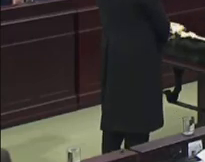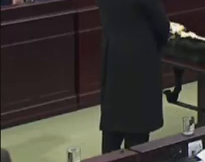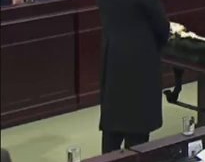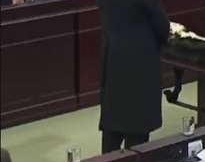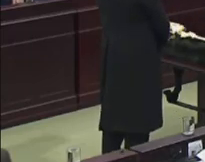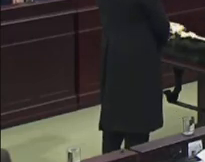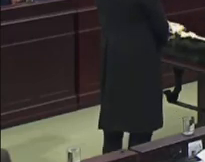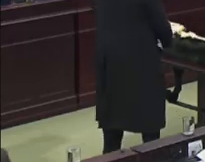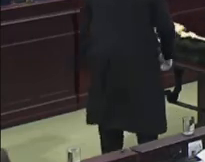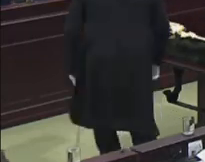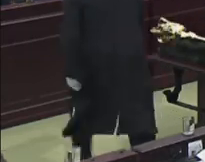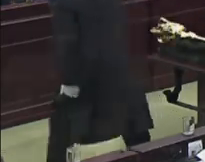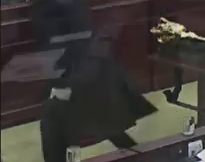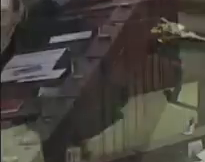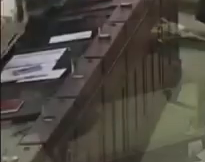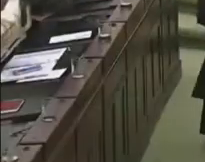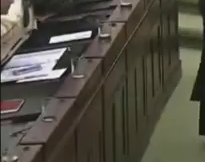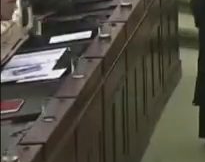Mr.